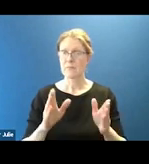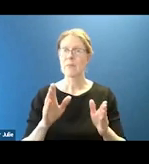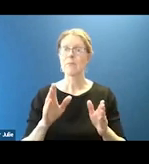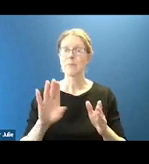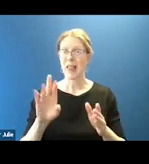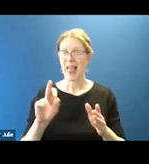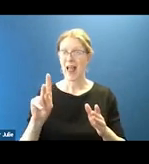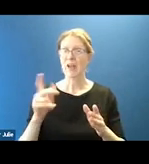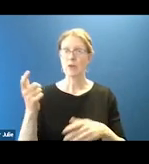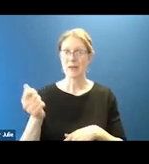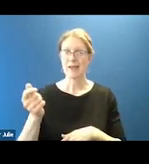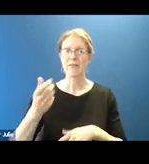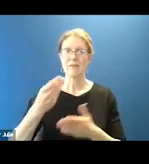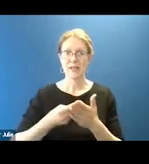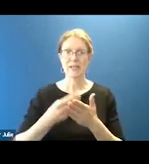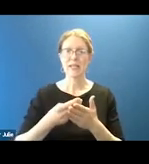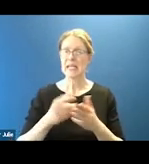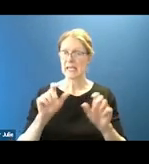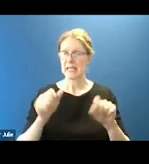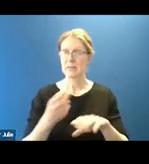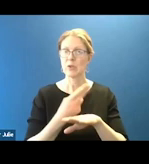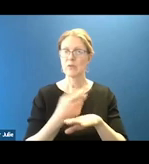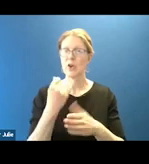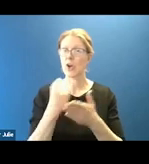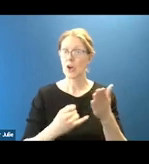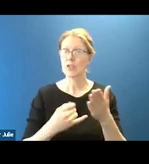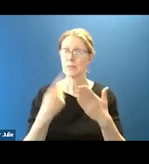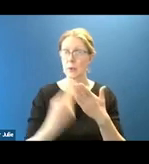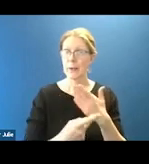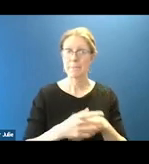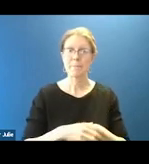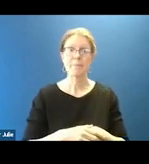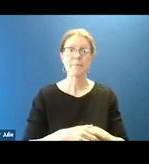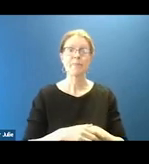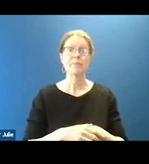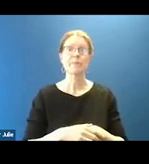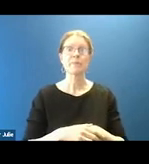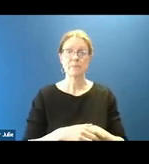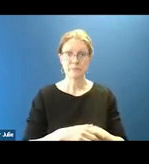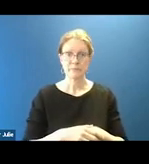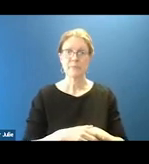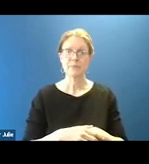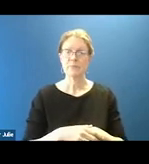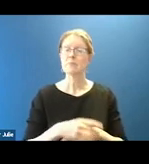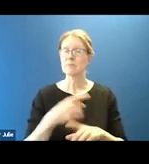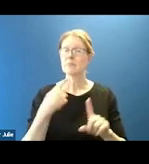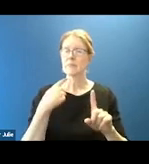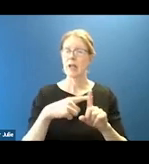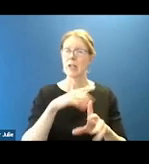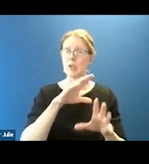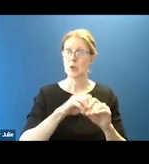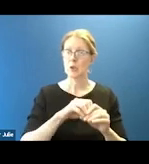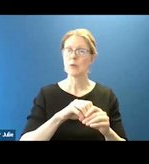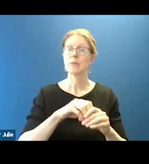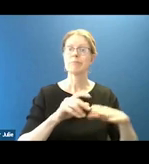that includes arts programming. The bill also addresses arts programming in elementary and secondary schools